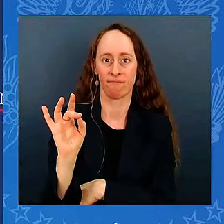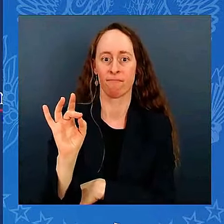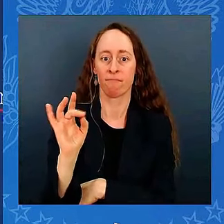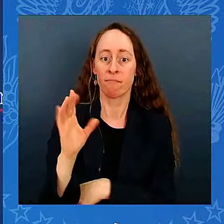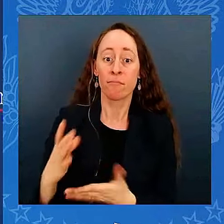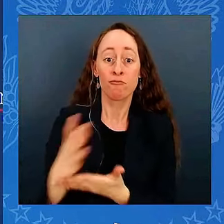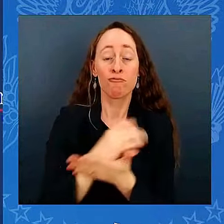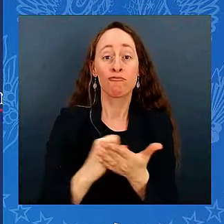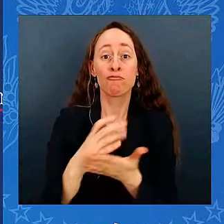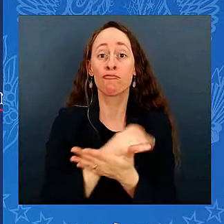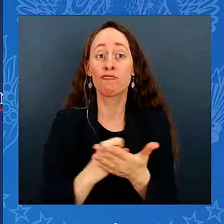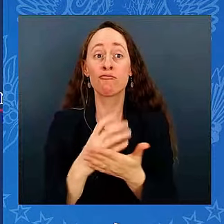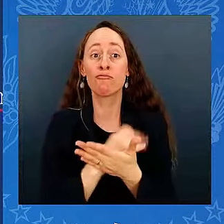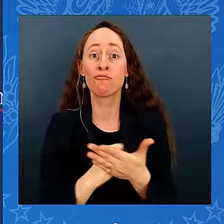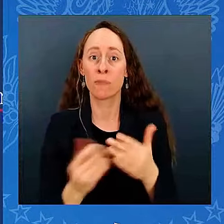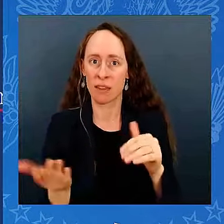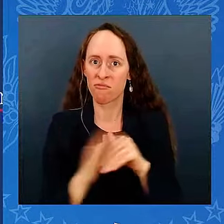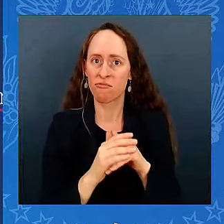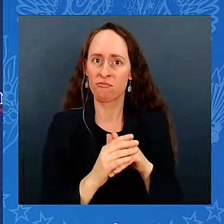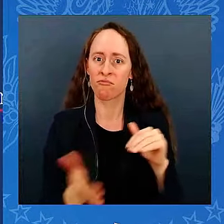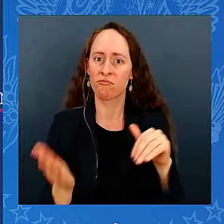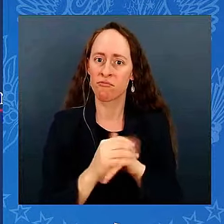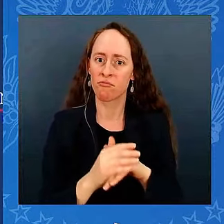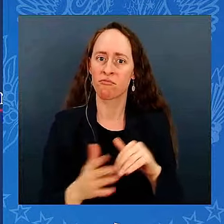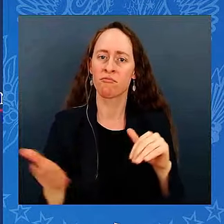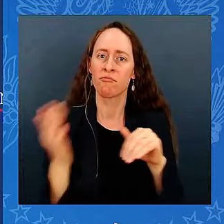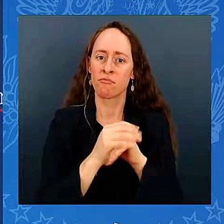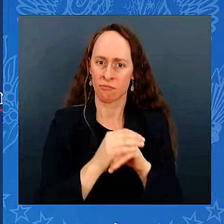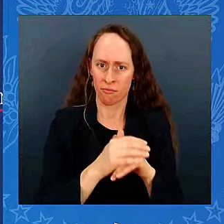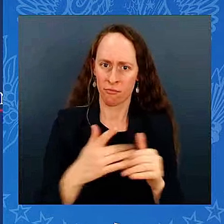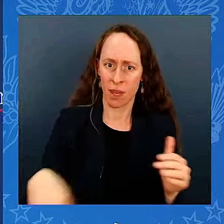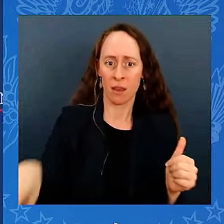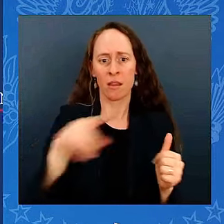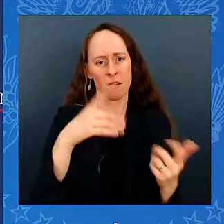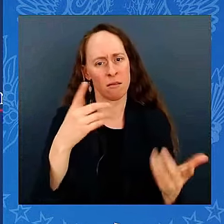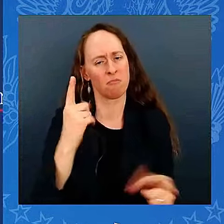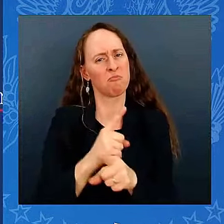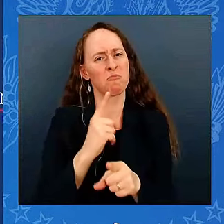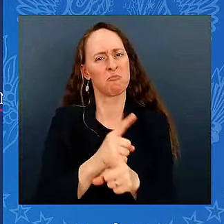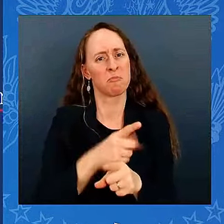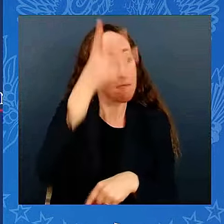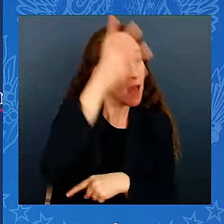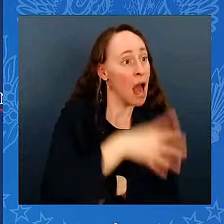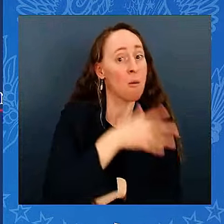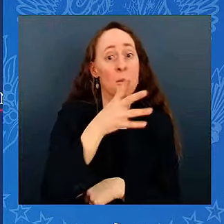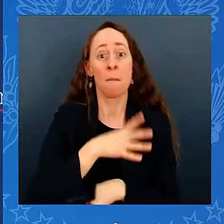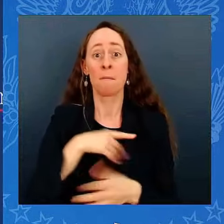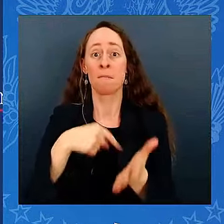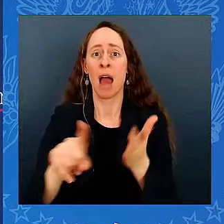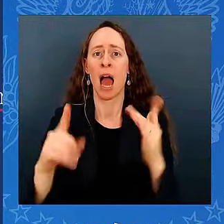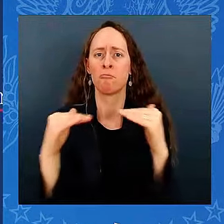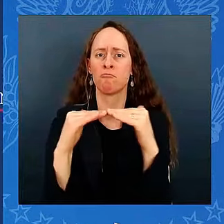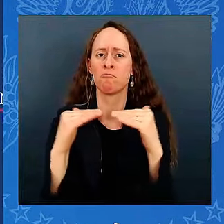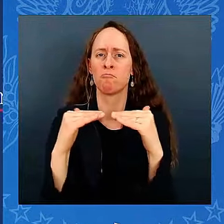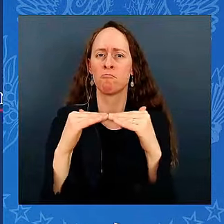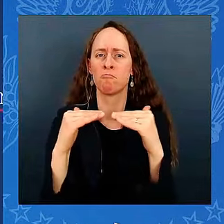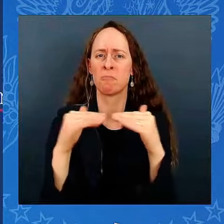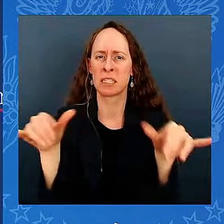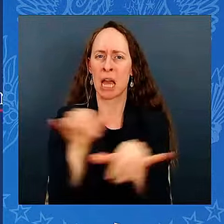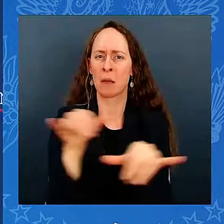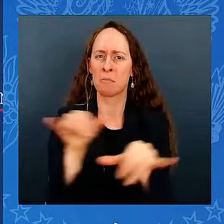should be paid equally for equal work, and there's not a single damn job a woman can't do than a man can do, including being President of the United States of America.